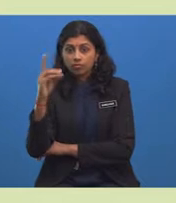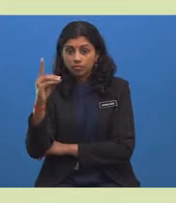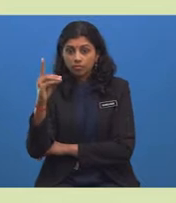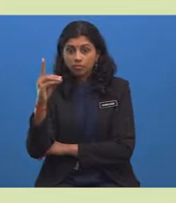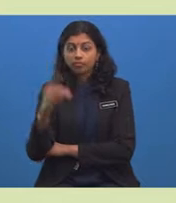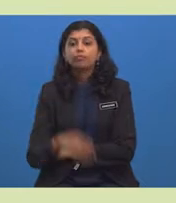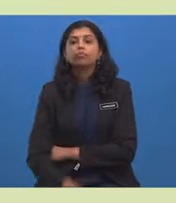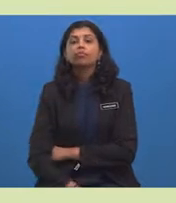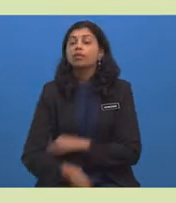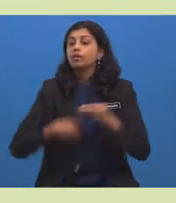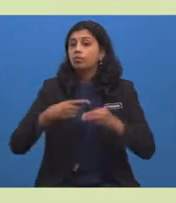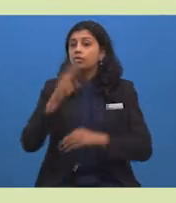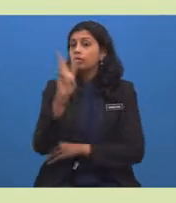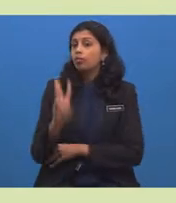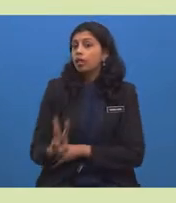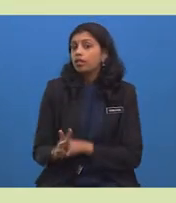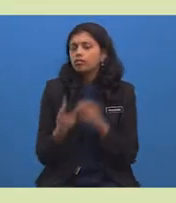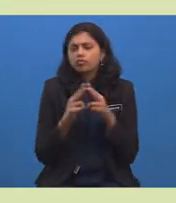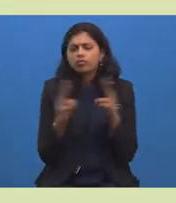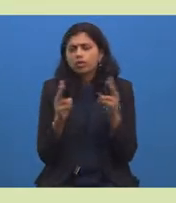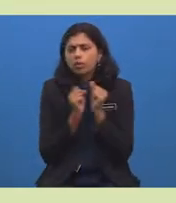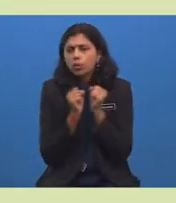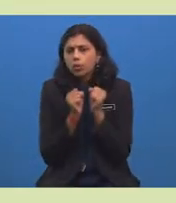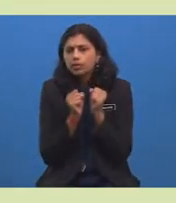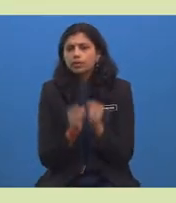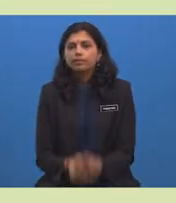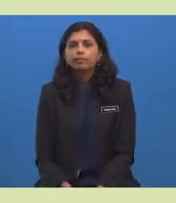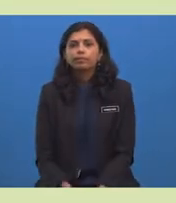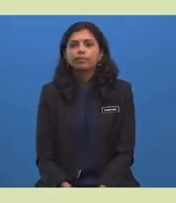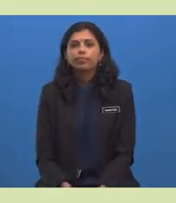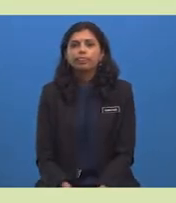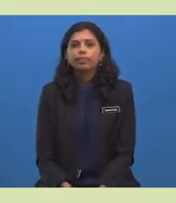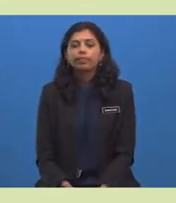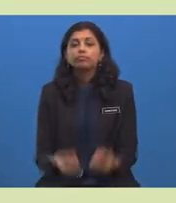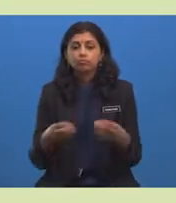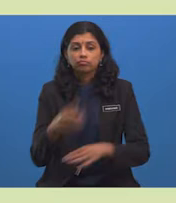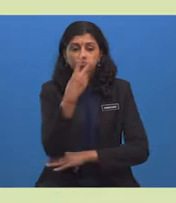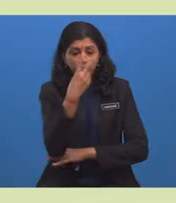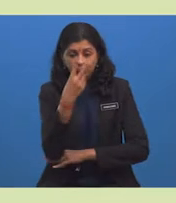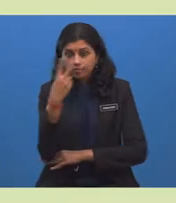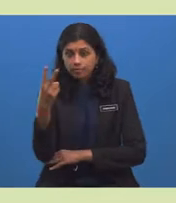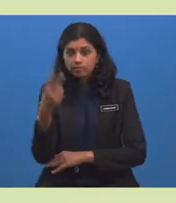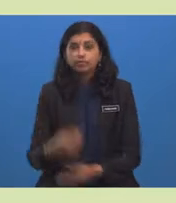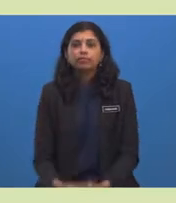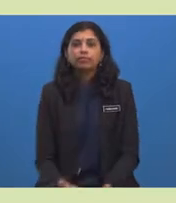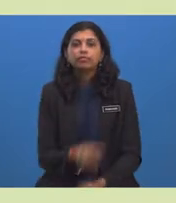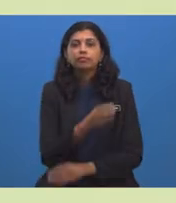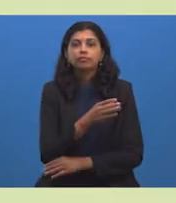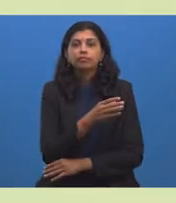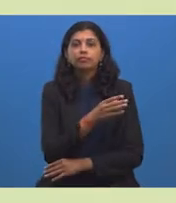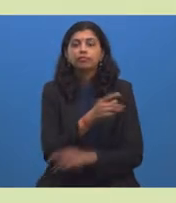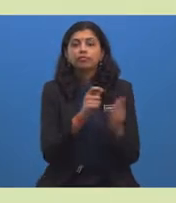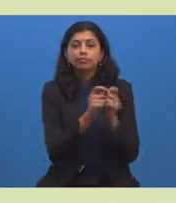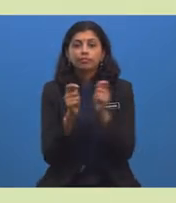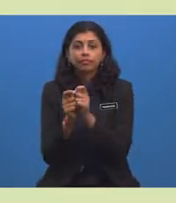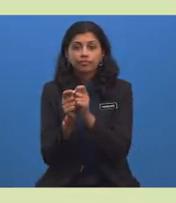The weather has been terribly cold. We've done some sightseeing at